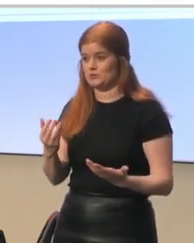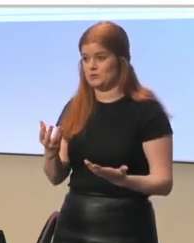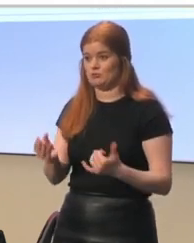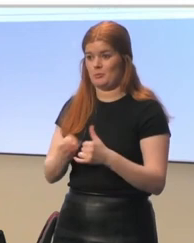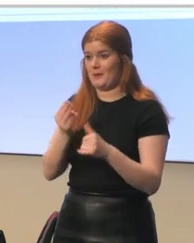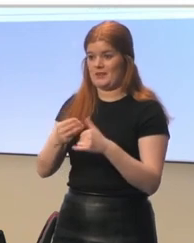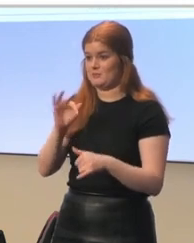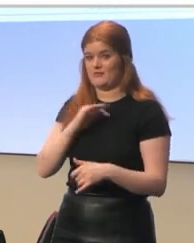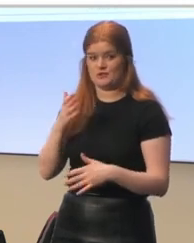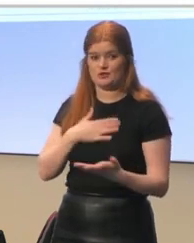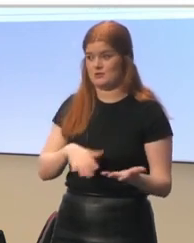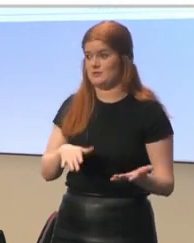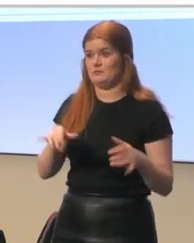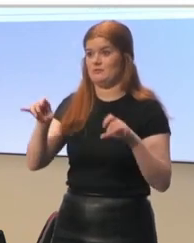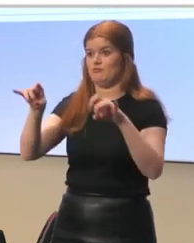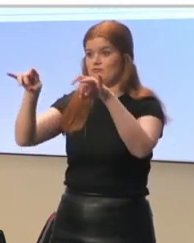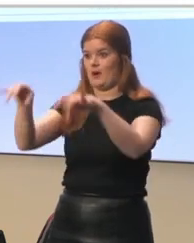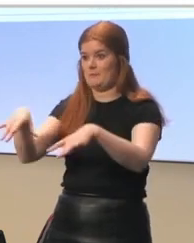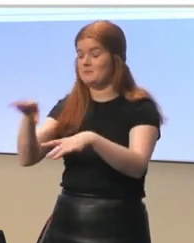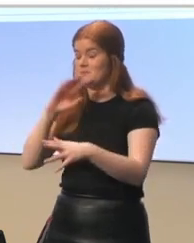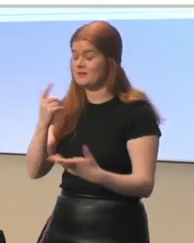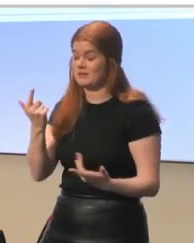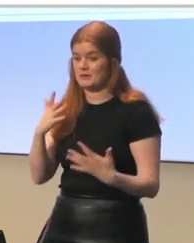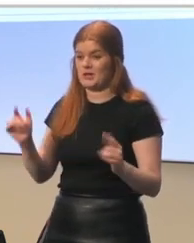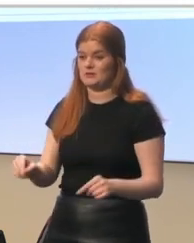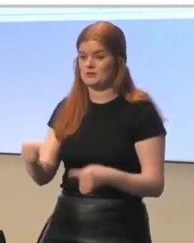prepared, actually, in such a way, so this was quite a challenge.